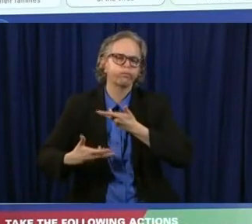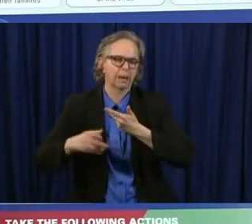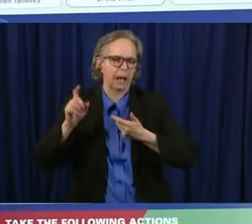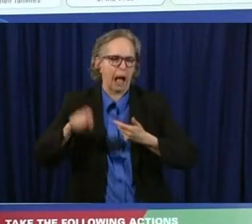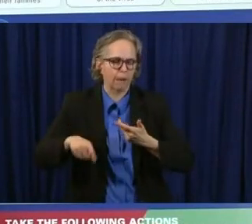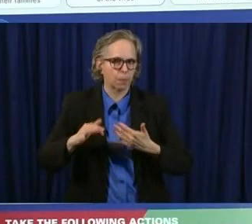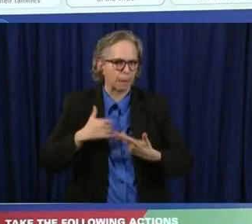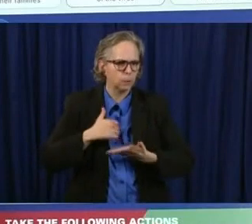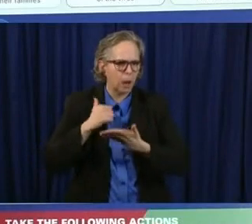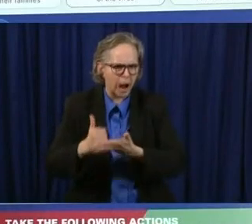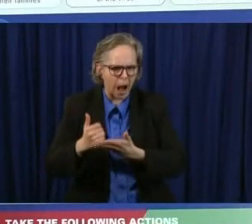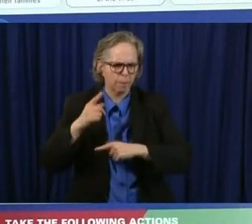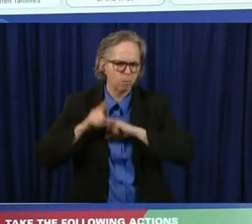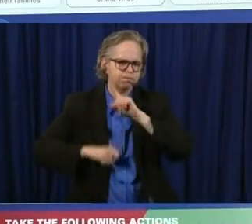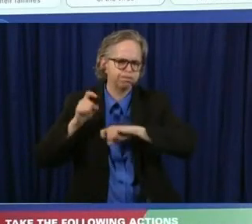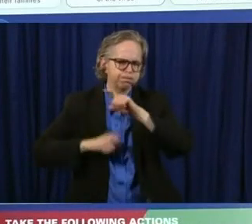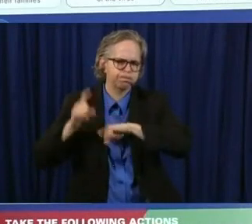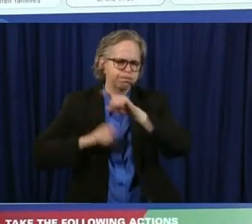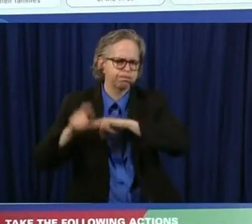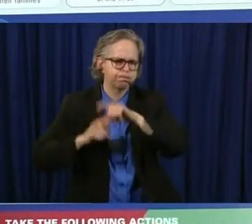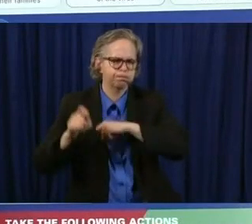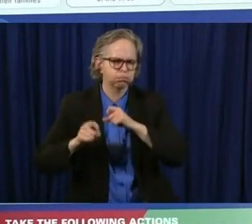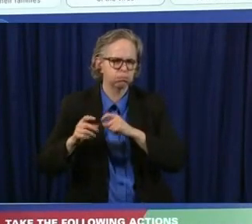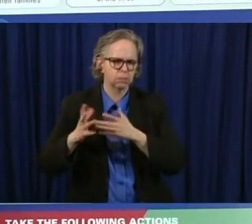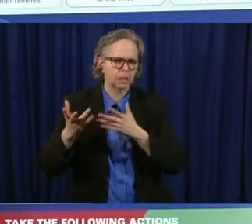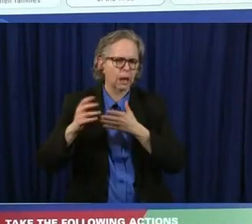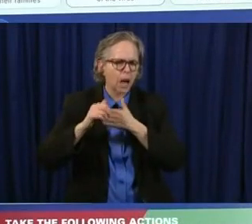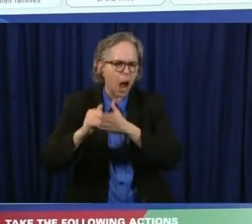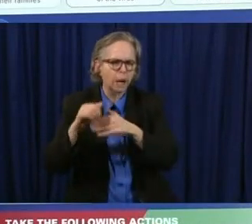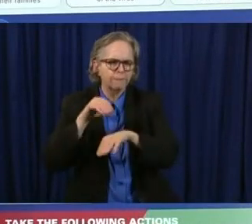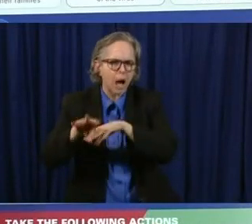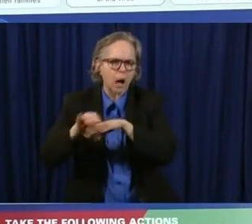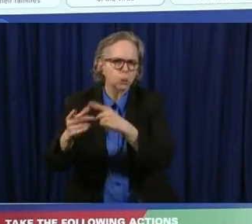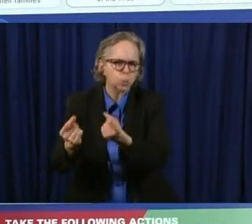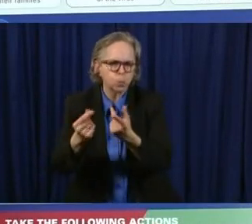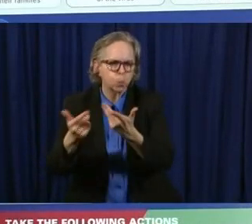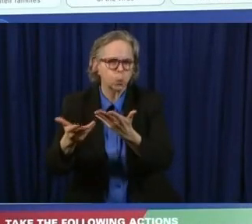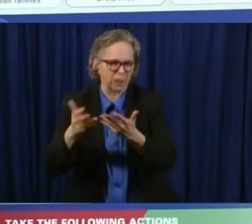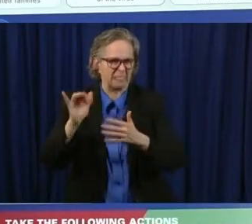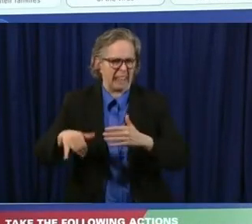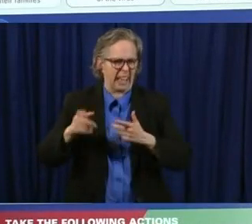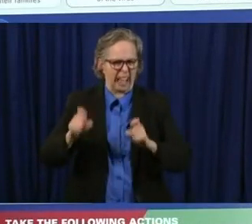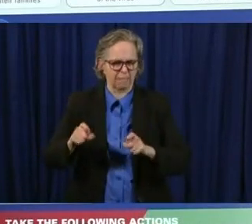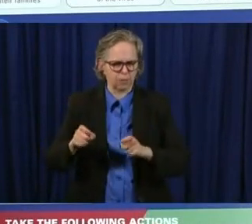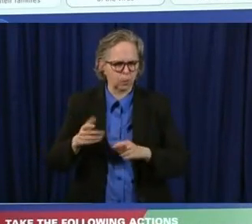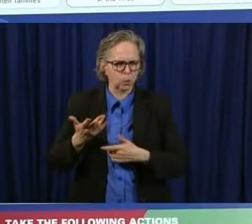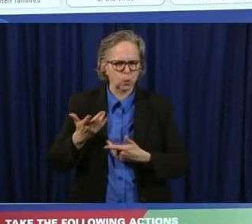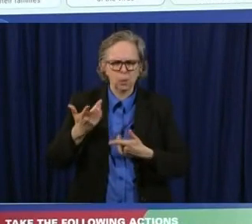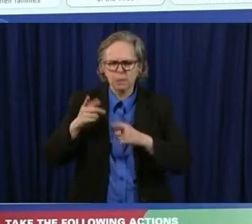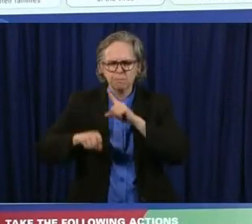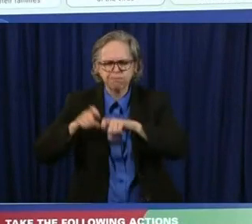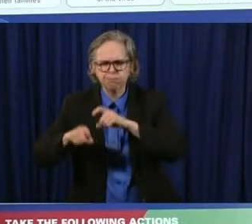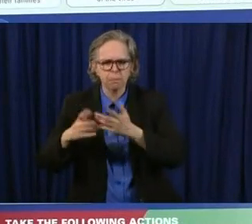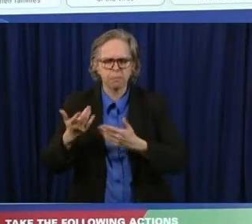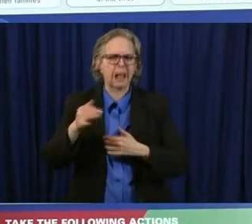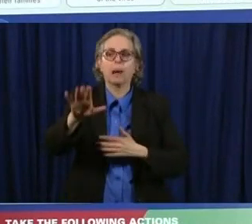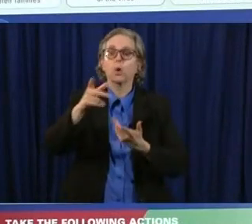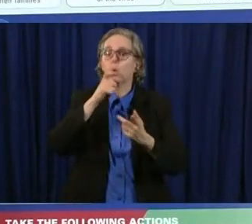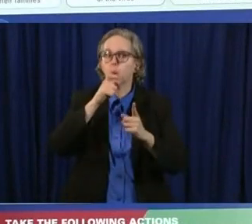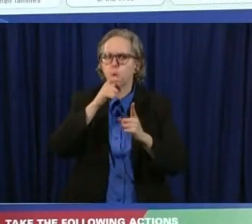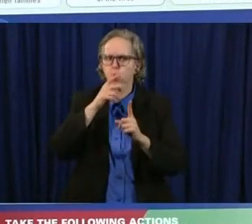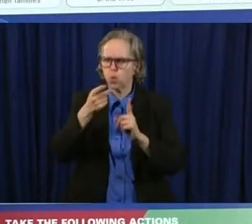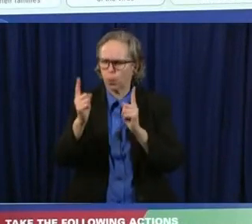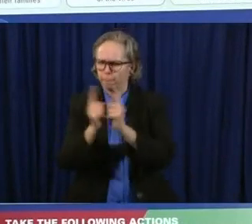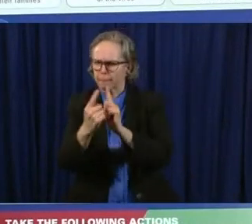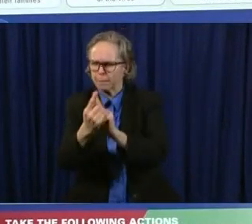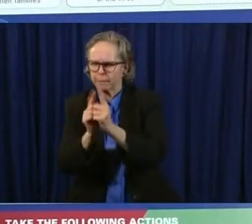uh to guide them and also to find out from them you know who they may have been in in contact with